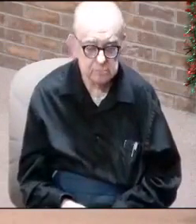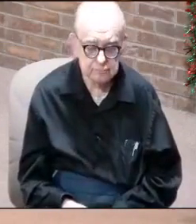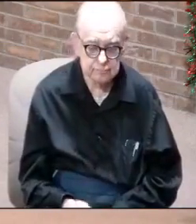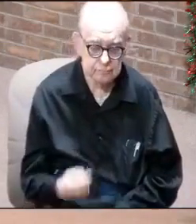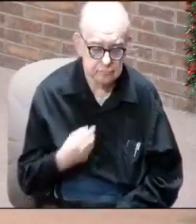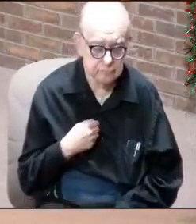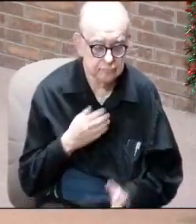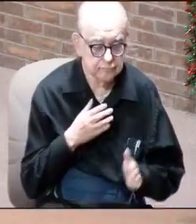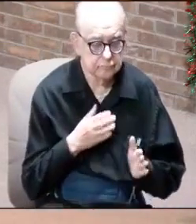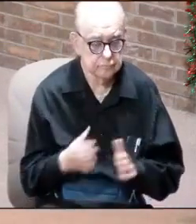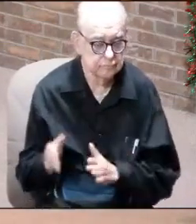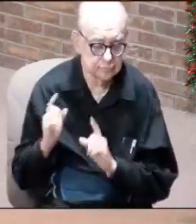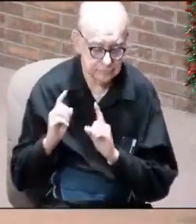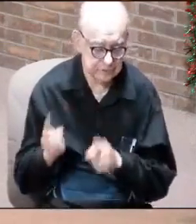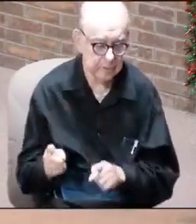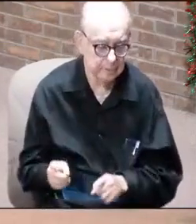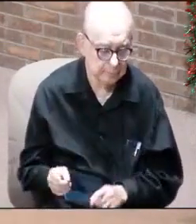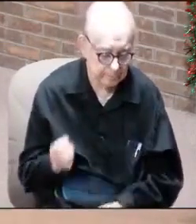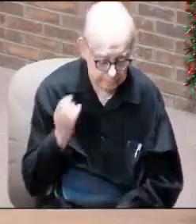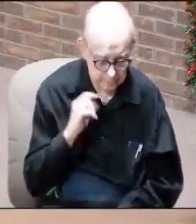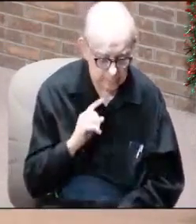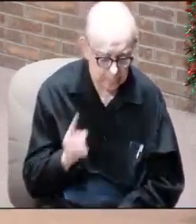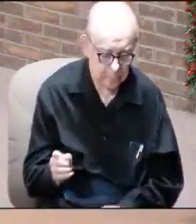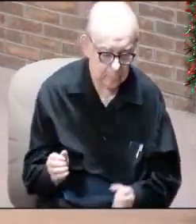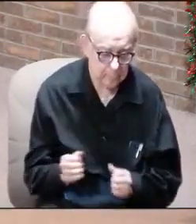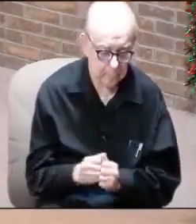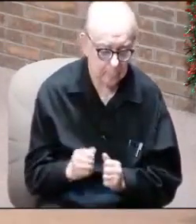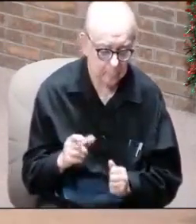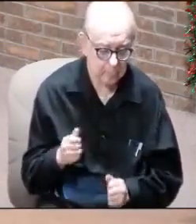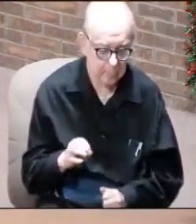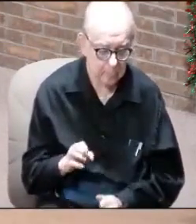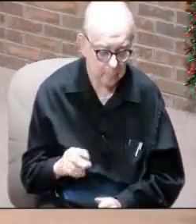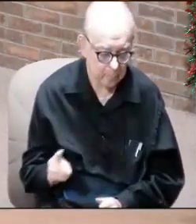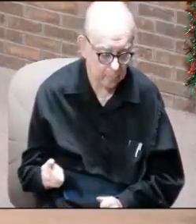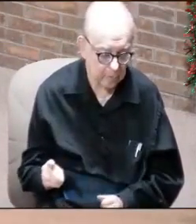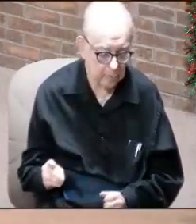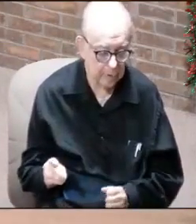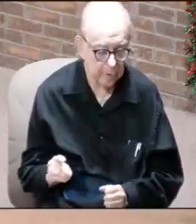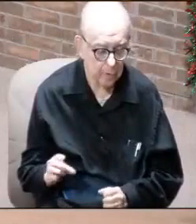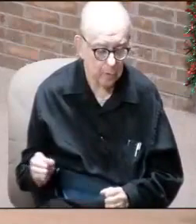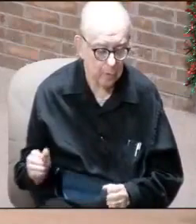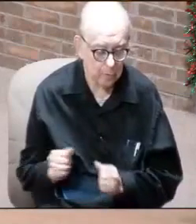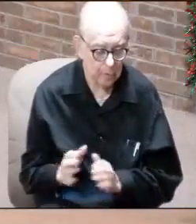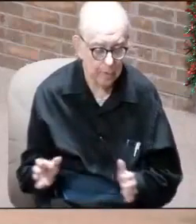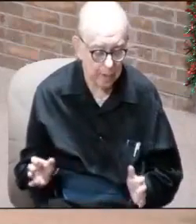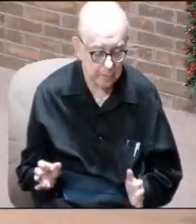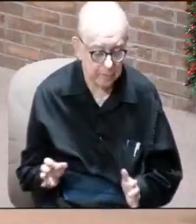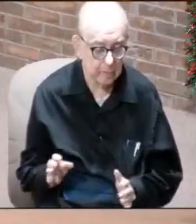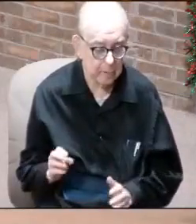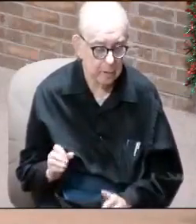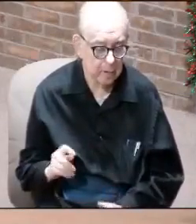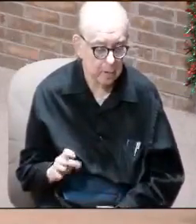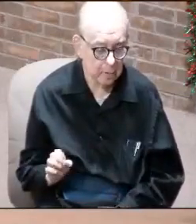I'm prepared. If I go with COVID or without COVID, I'm going.